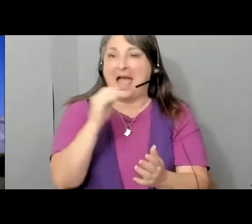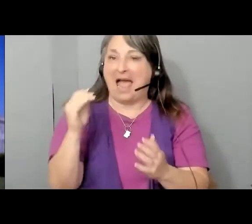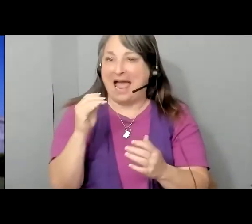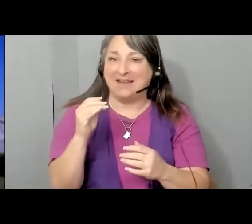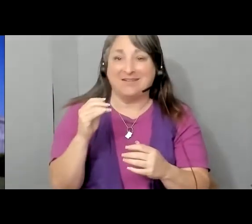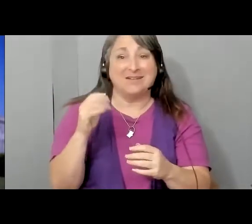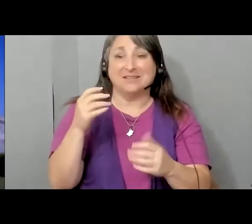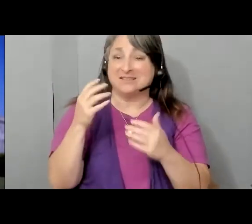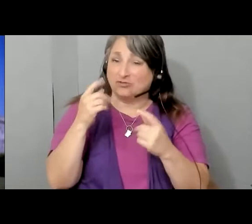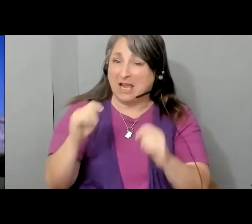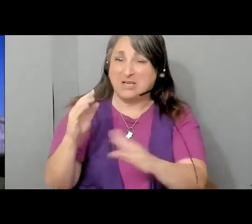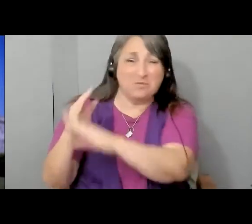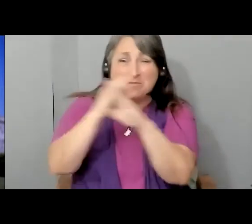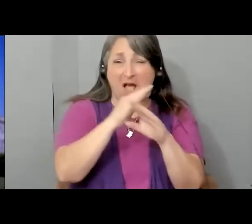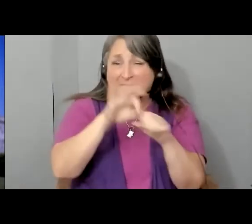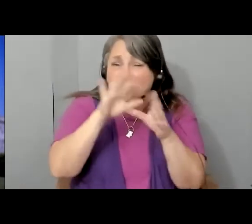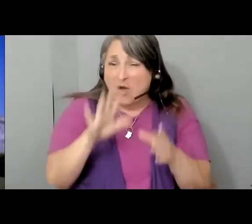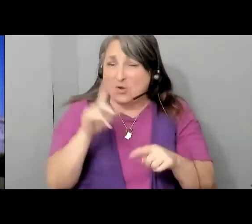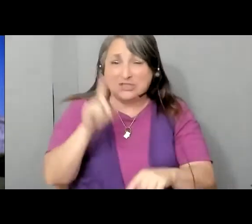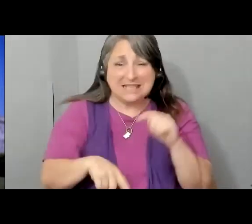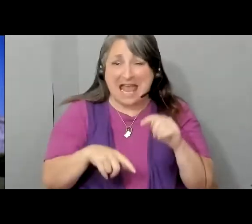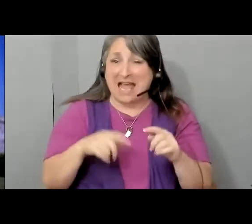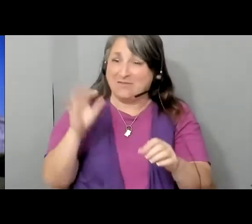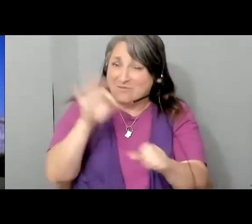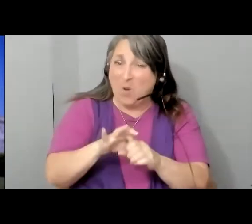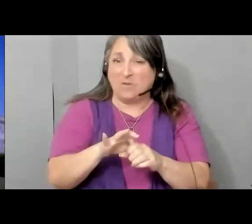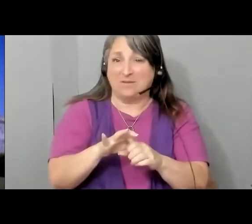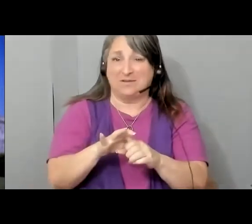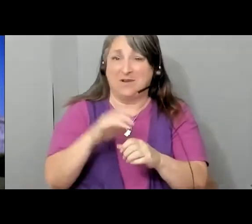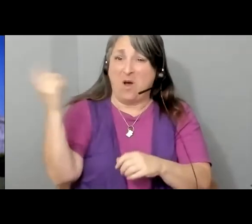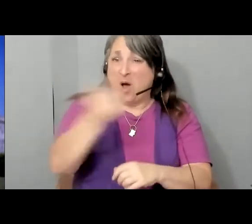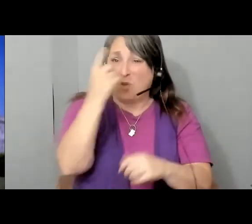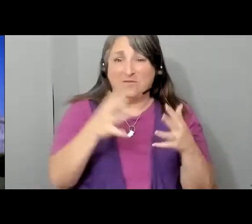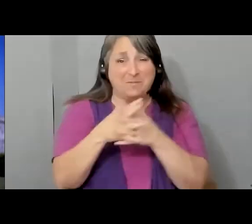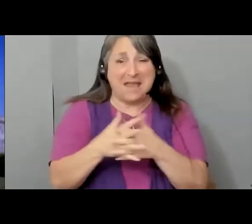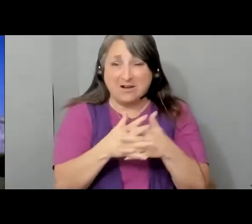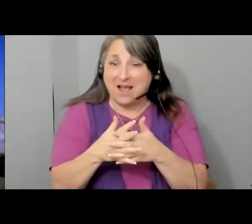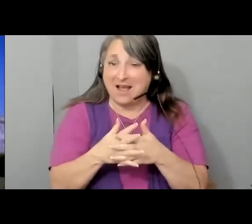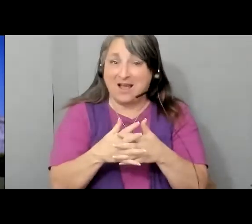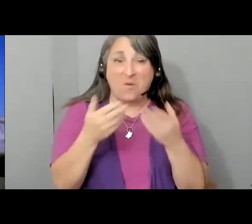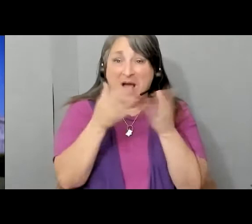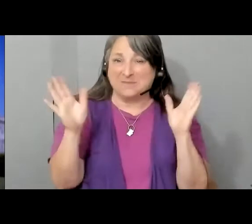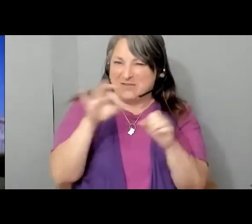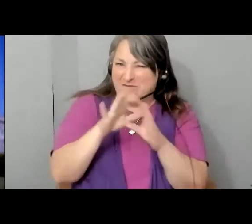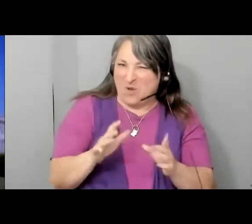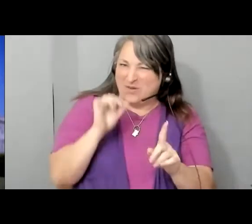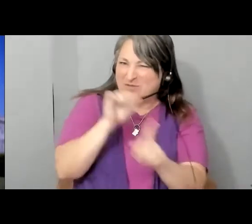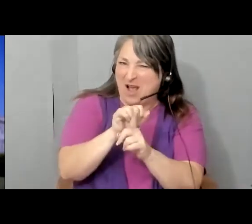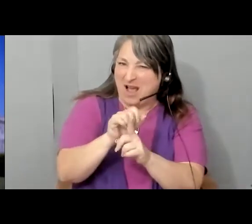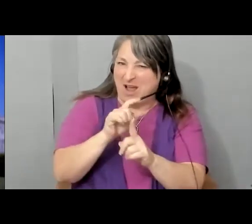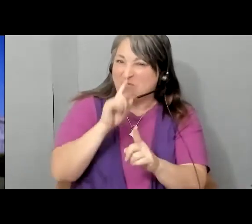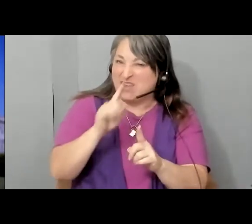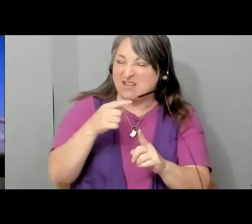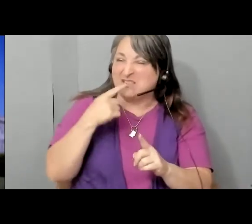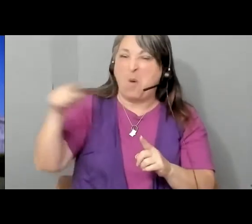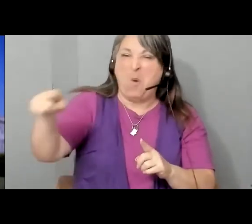backwards and block voters from accessing the ballot box. It's no surprise that their claims of widespread voter fraud are